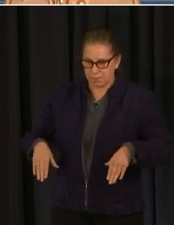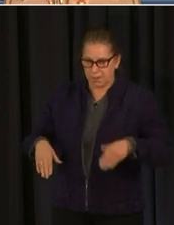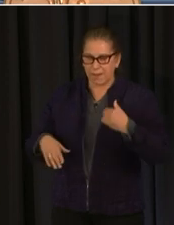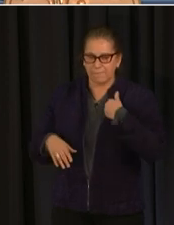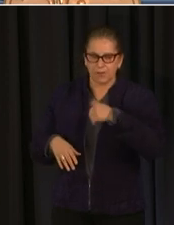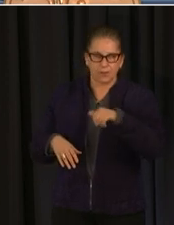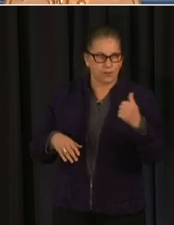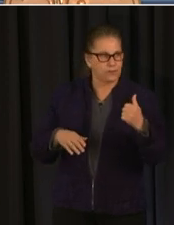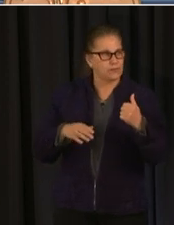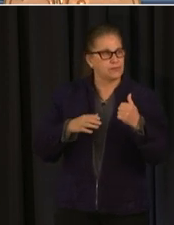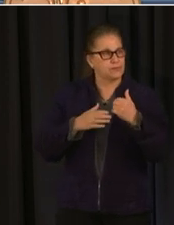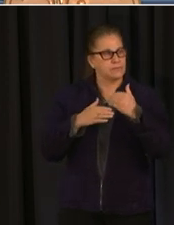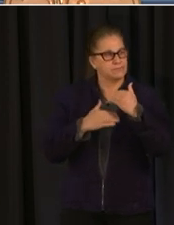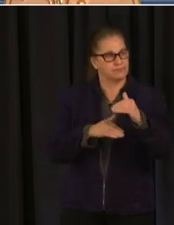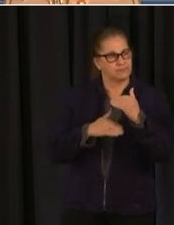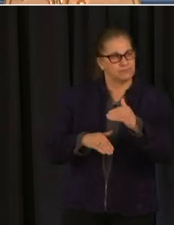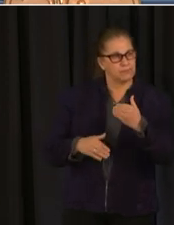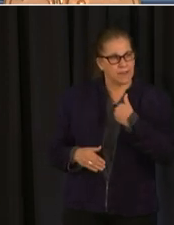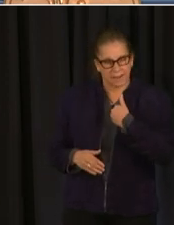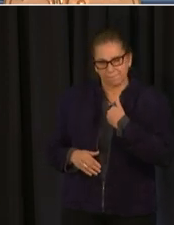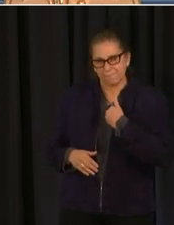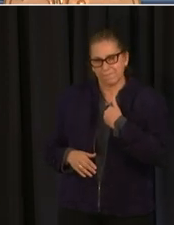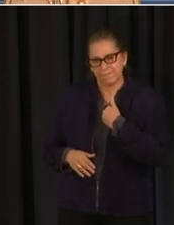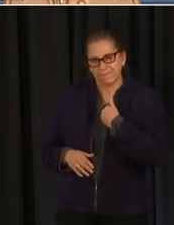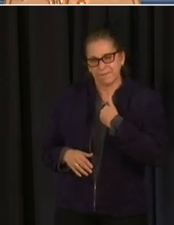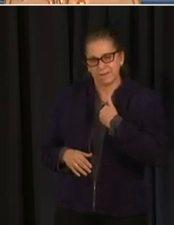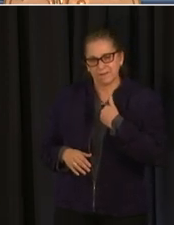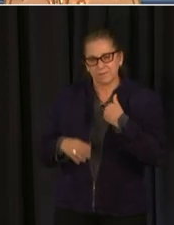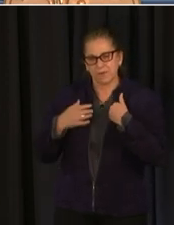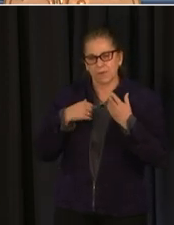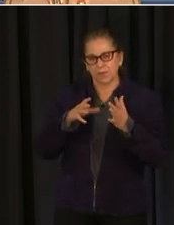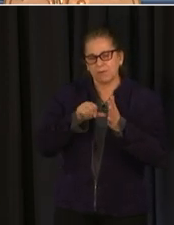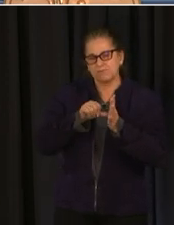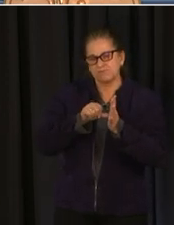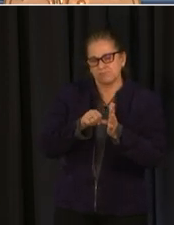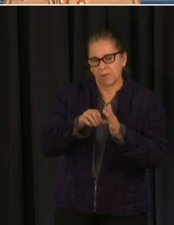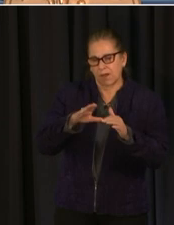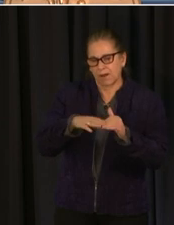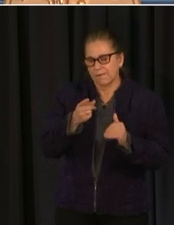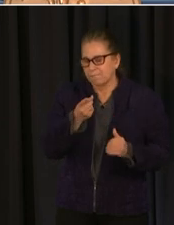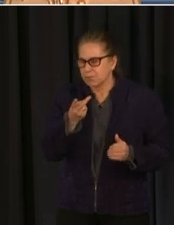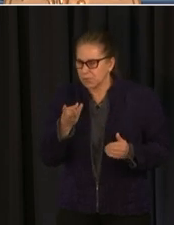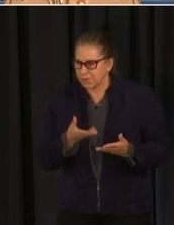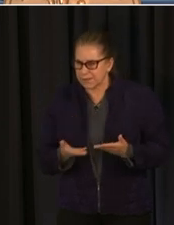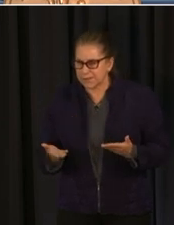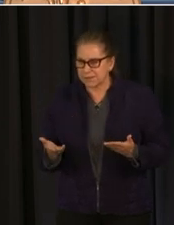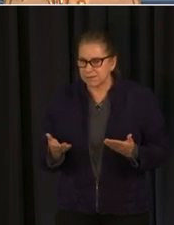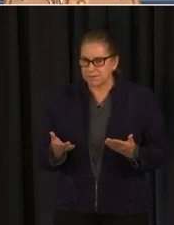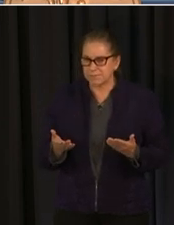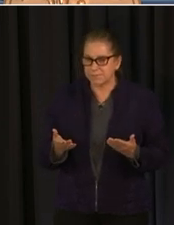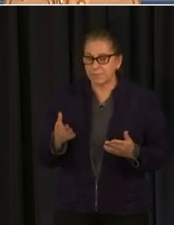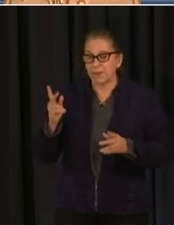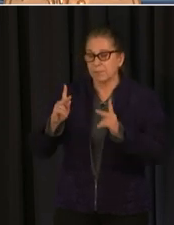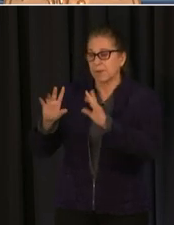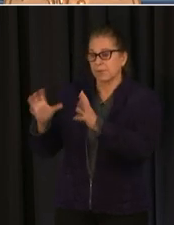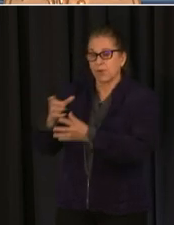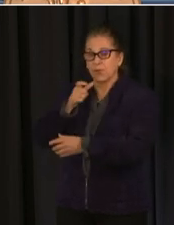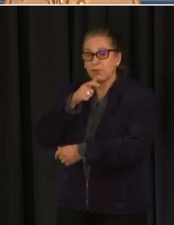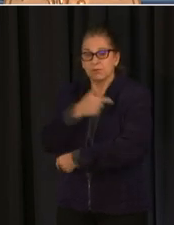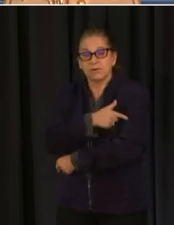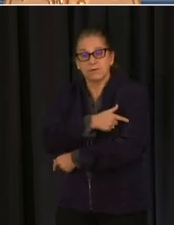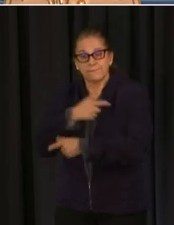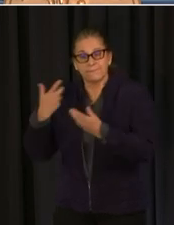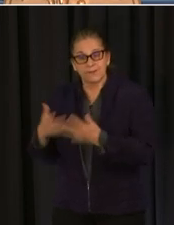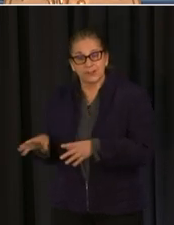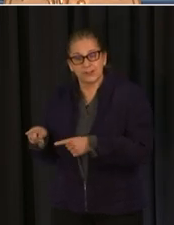cdc wanted to highlight some higher risk activities unvaccinated people need to be and choose their